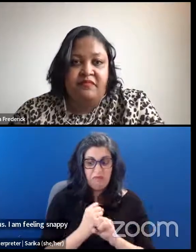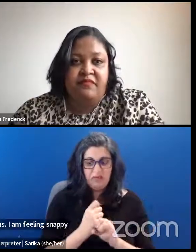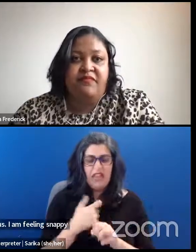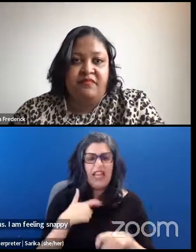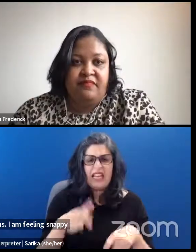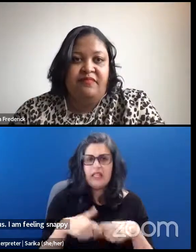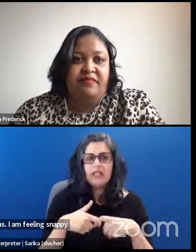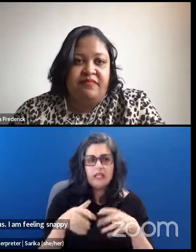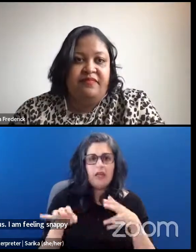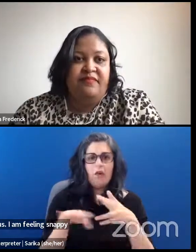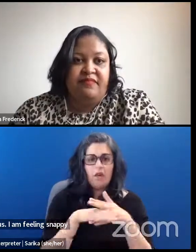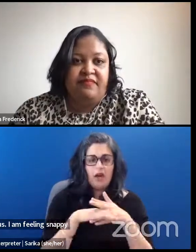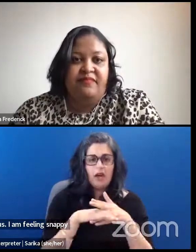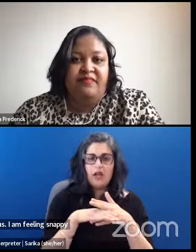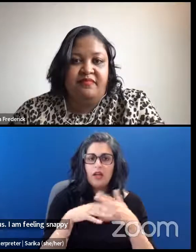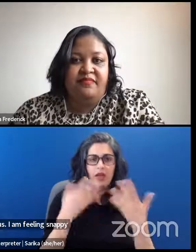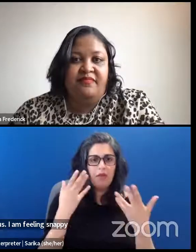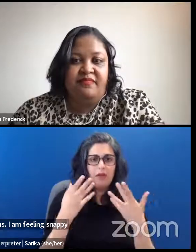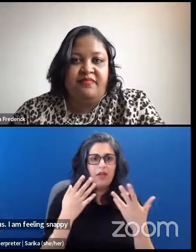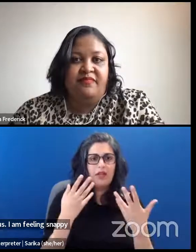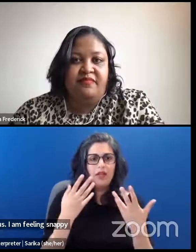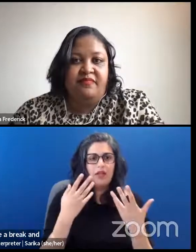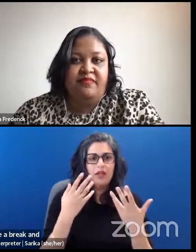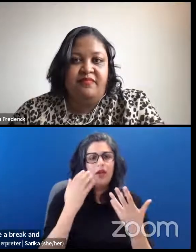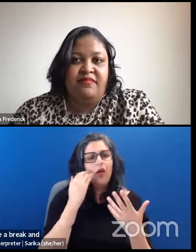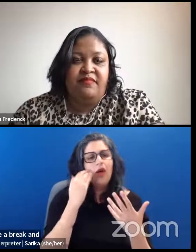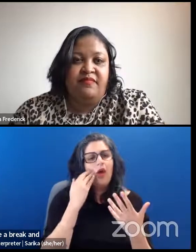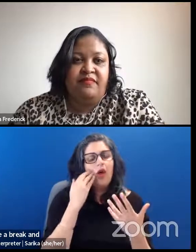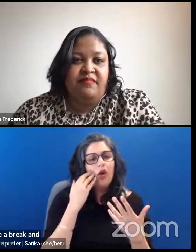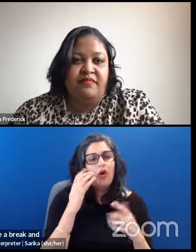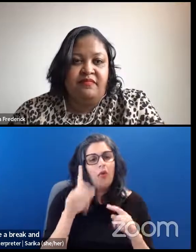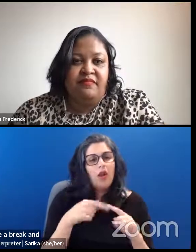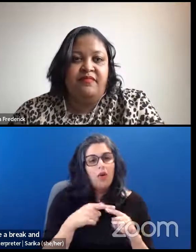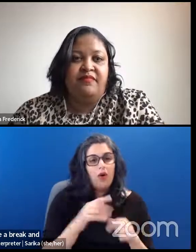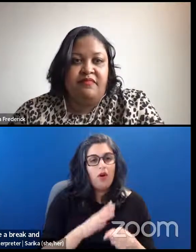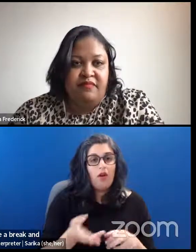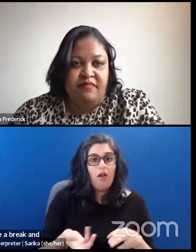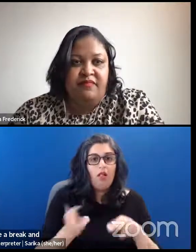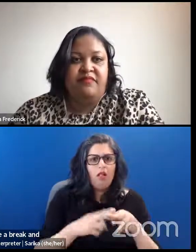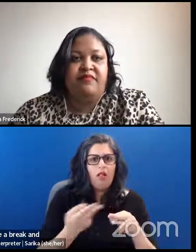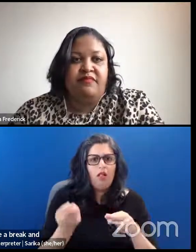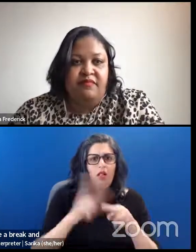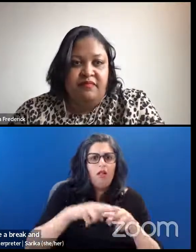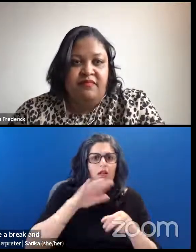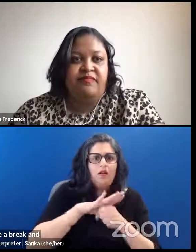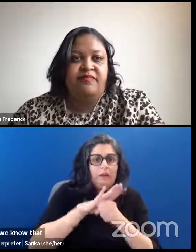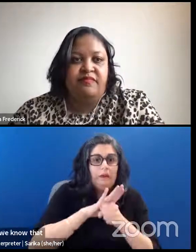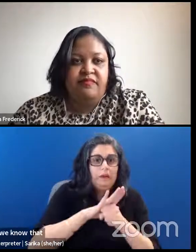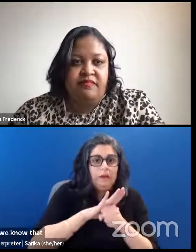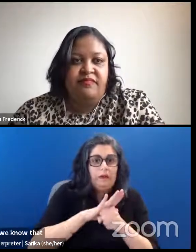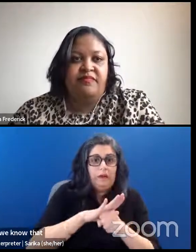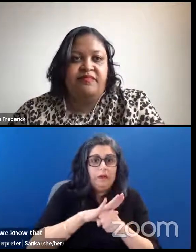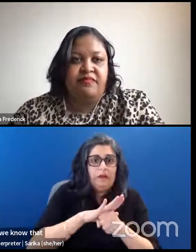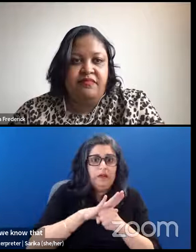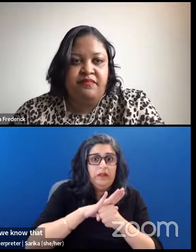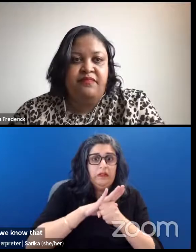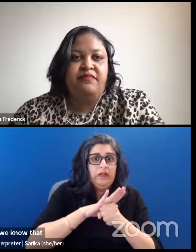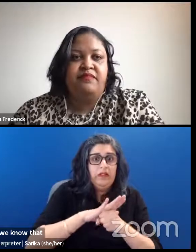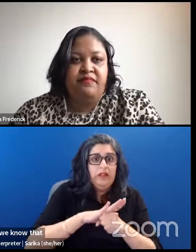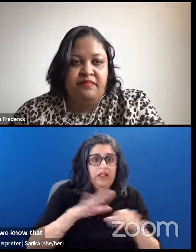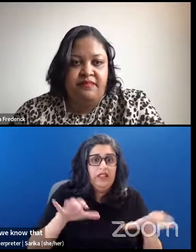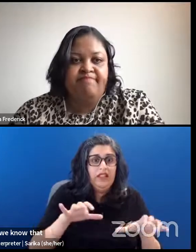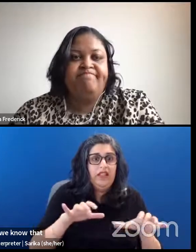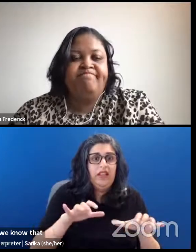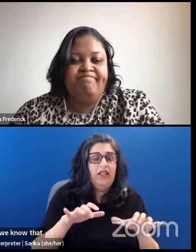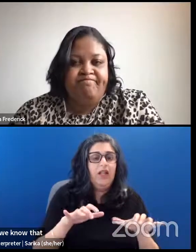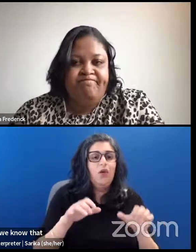potentially, you know, because we know that when we're more stressed, when we're more activated, we're more likely to activate our